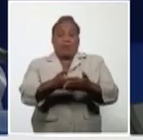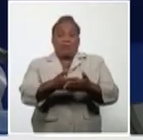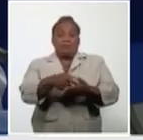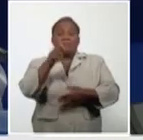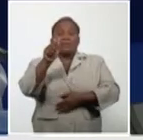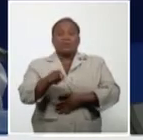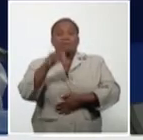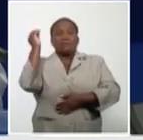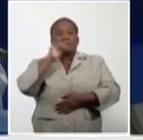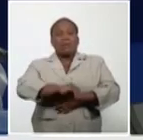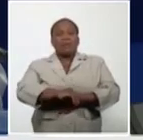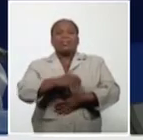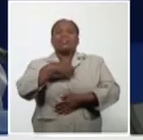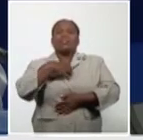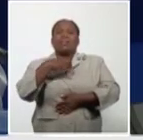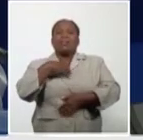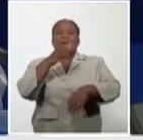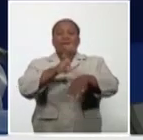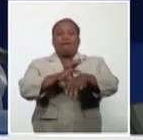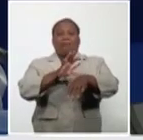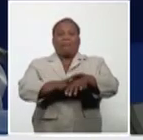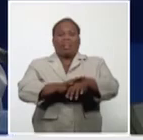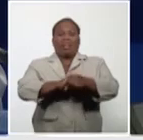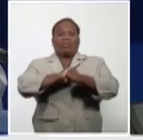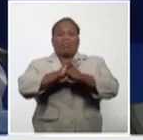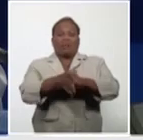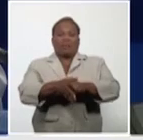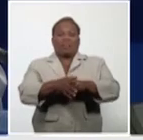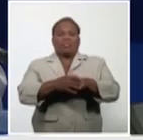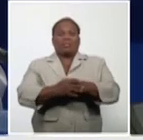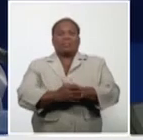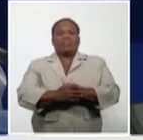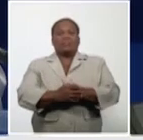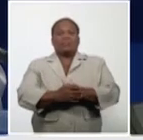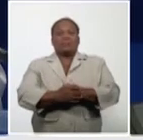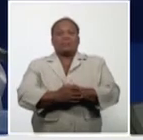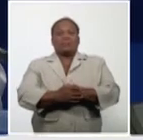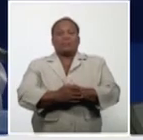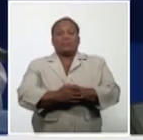detect the SARS-CoV-2 virus and COVID-19 disease.